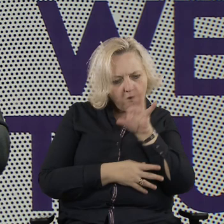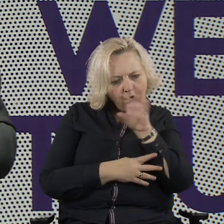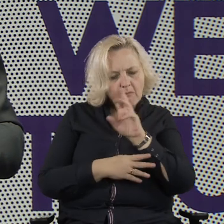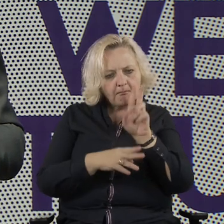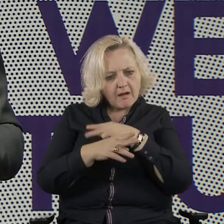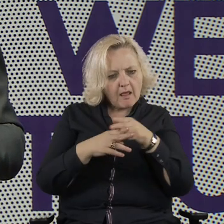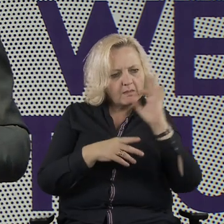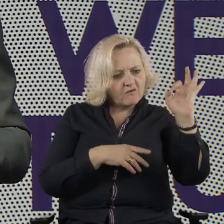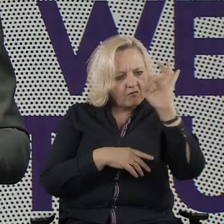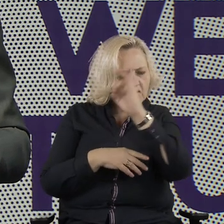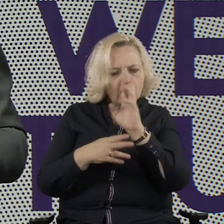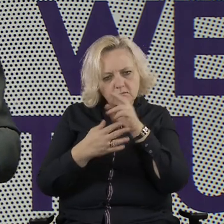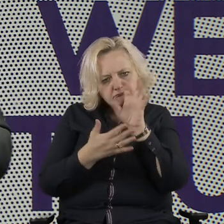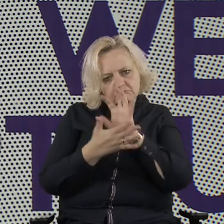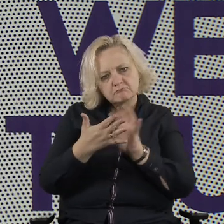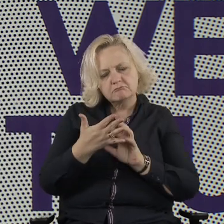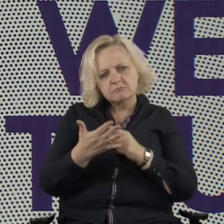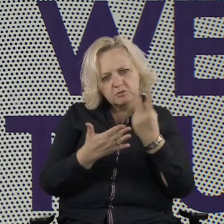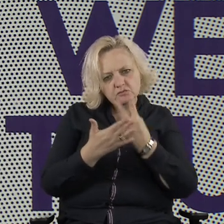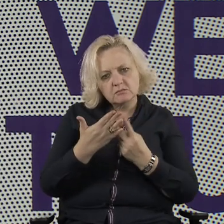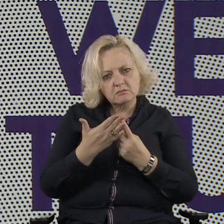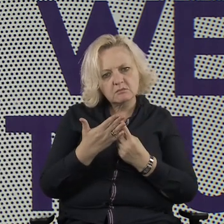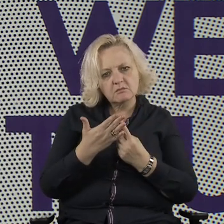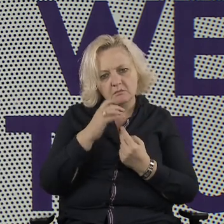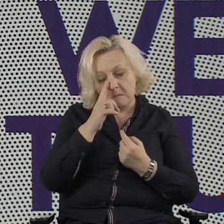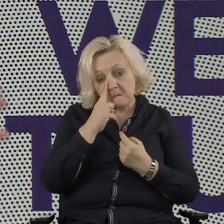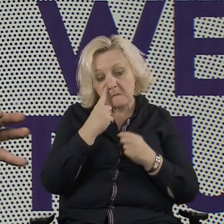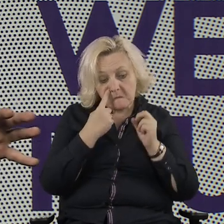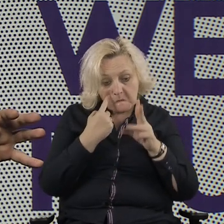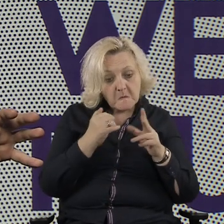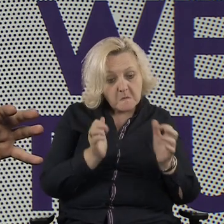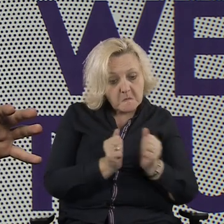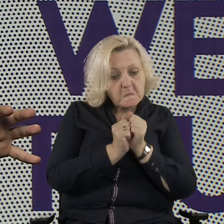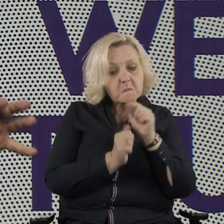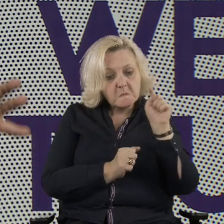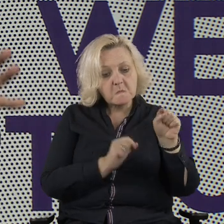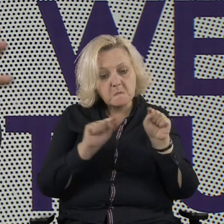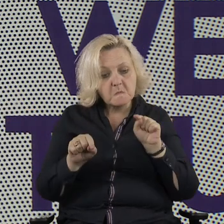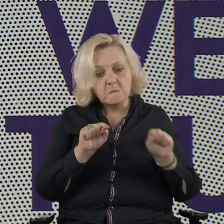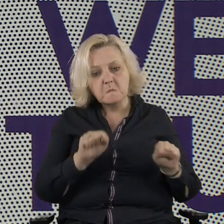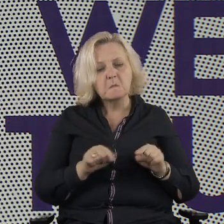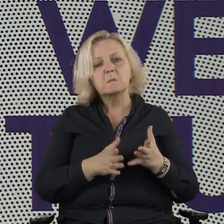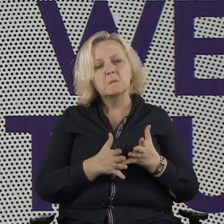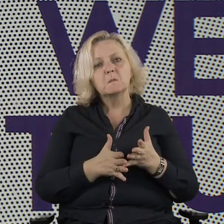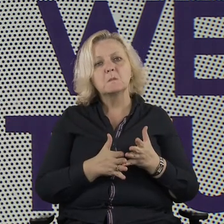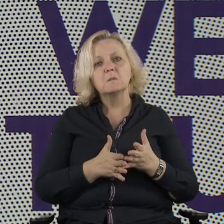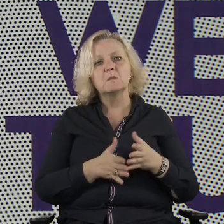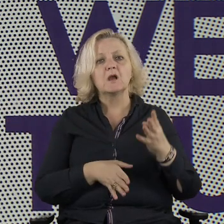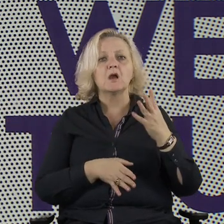we realized that we were onto something. We had at least 45 parliamentarians declaring at least